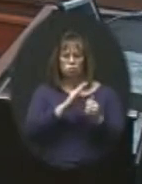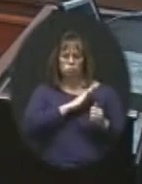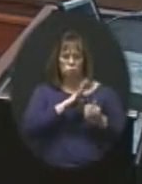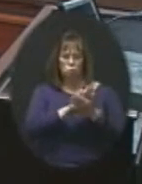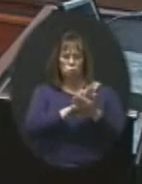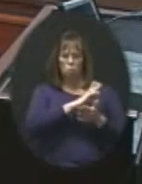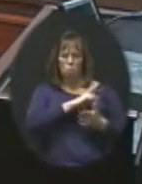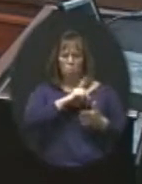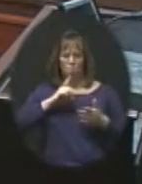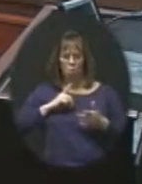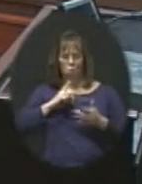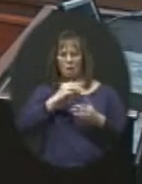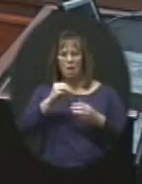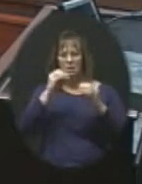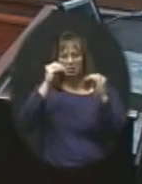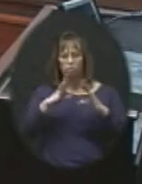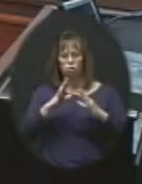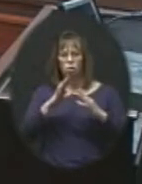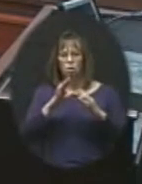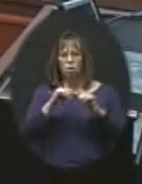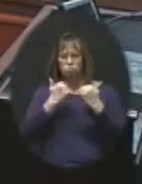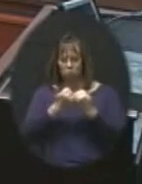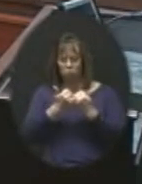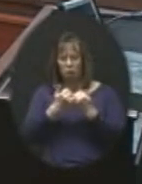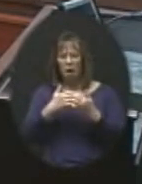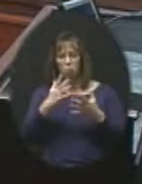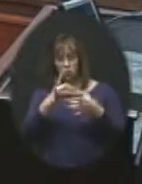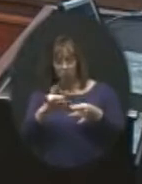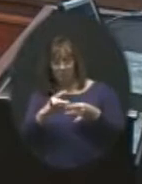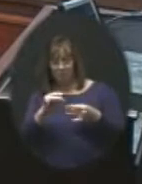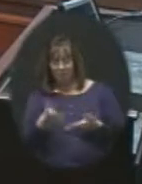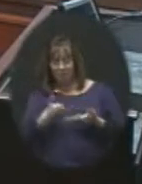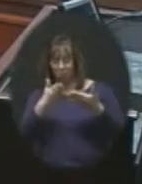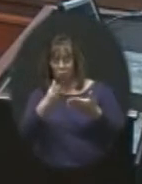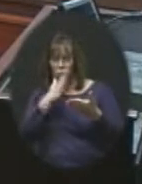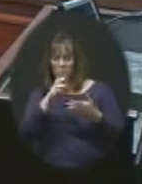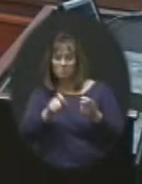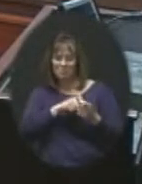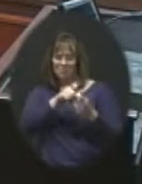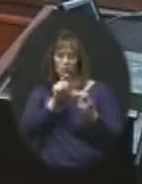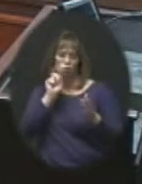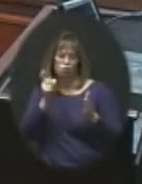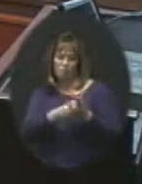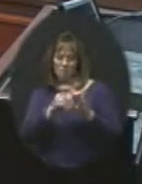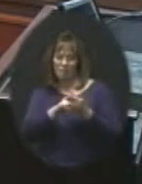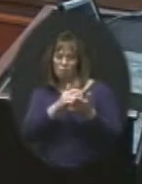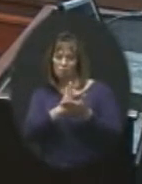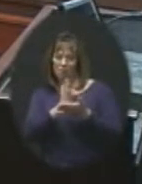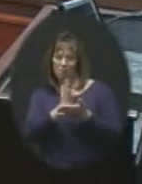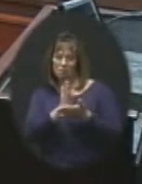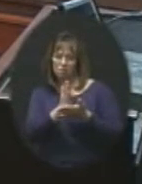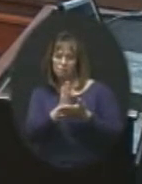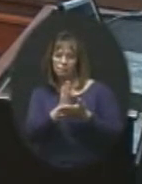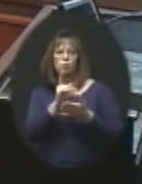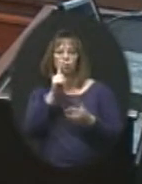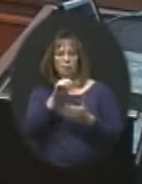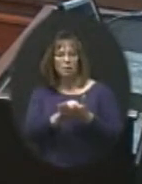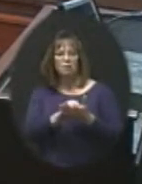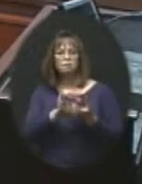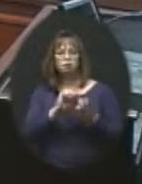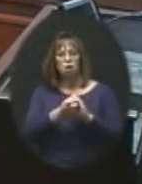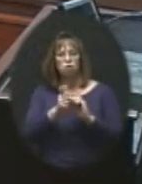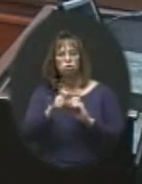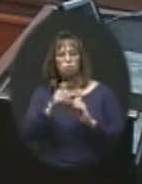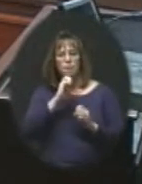teacher associations. I do want to bring up that this proposal will specifically recognize that right, okay? We believe changes